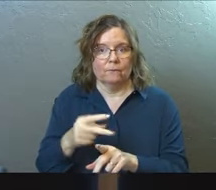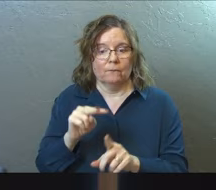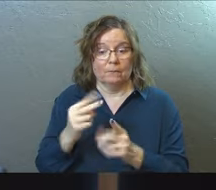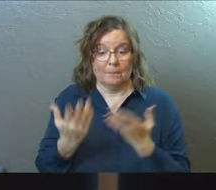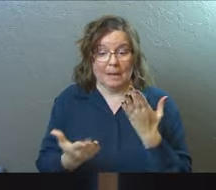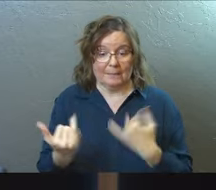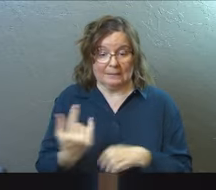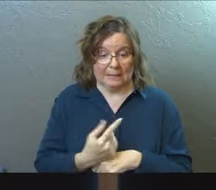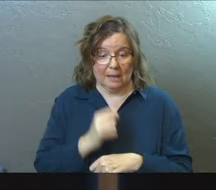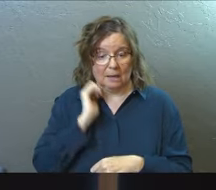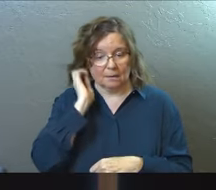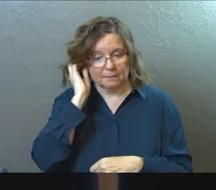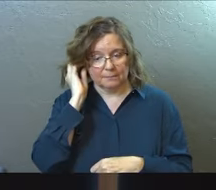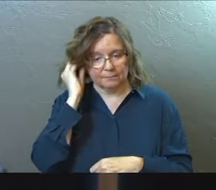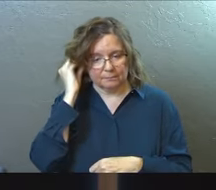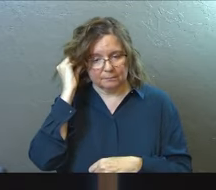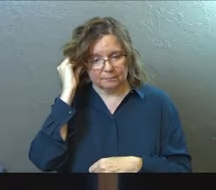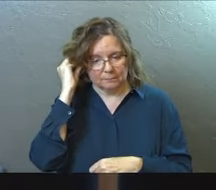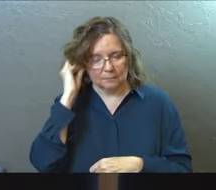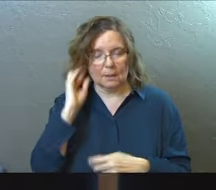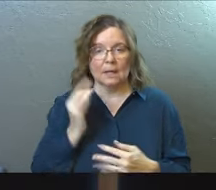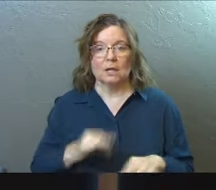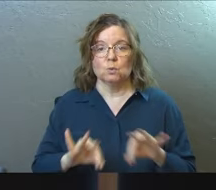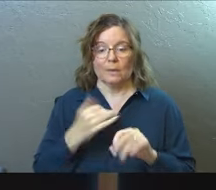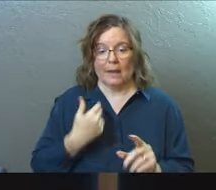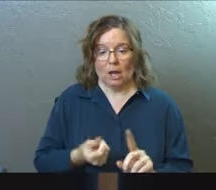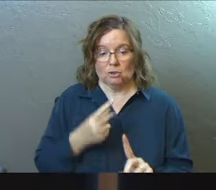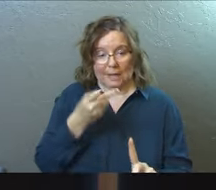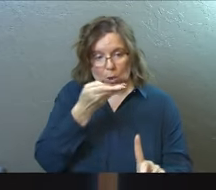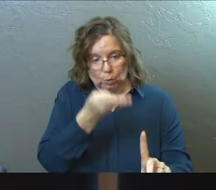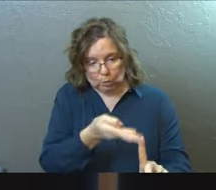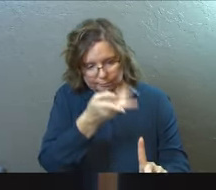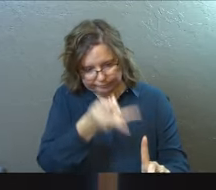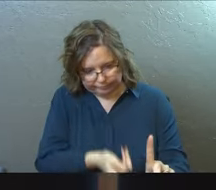Maybe today it's going to be worth it that I understand them.